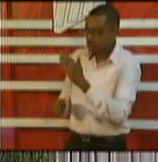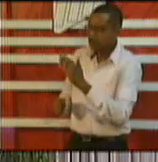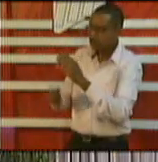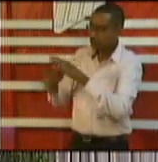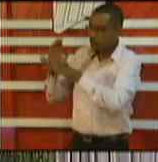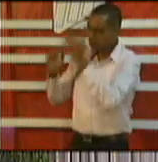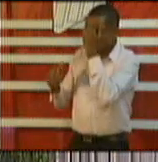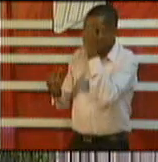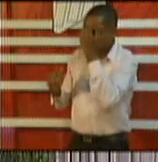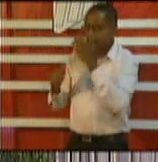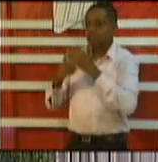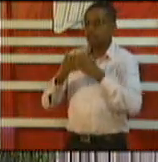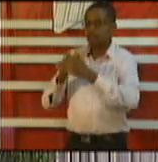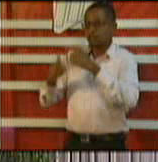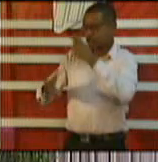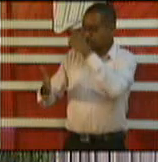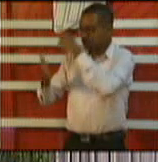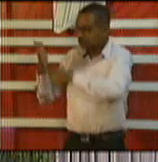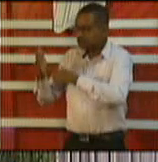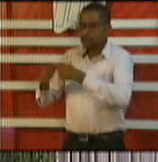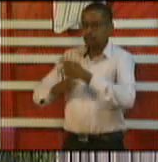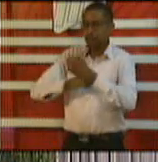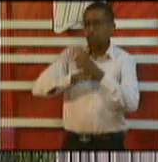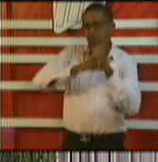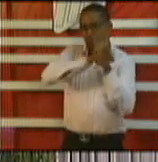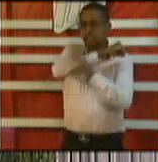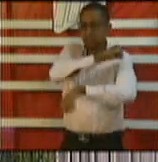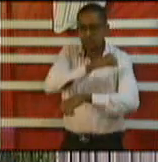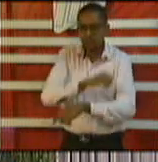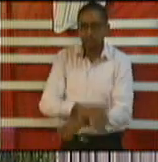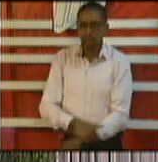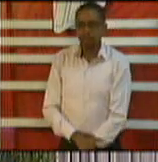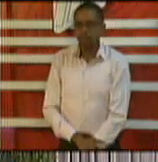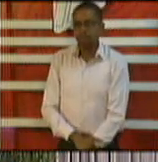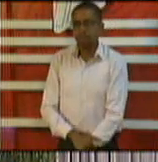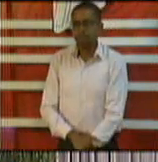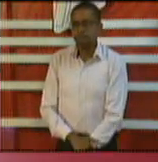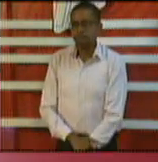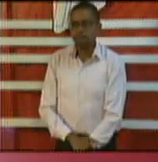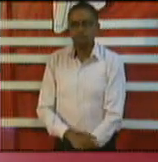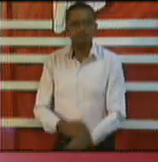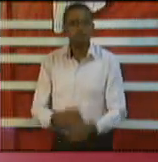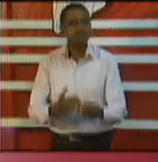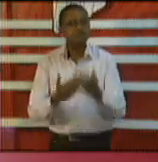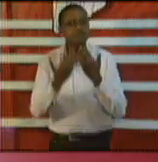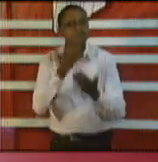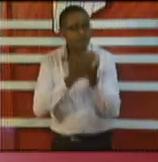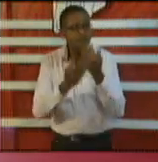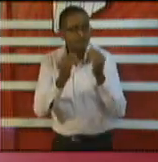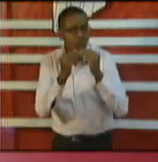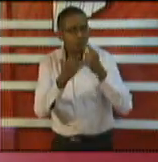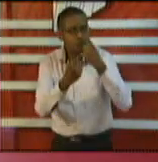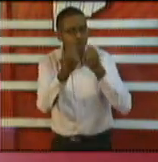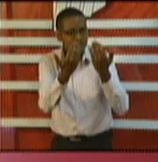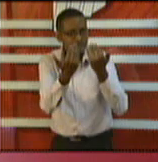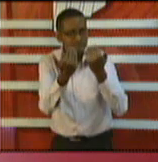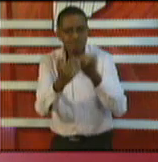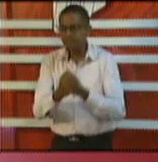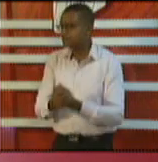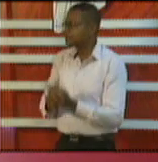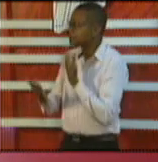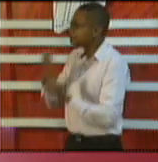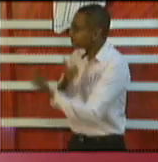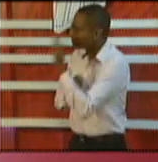91.9 Hi good morning to the panel morning ministers morning Dr. Parashram